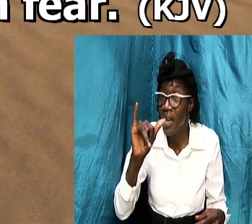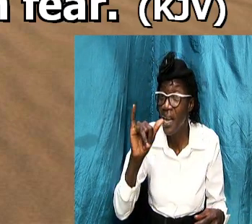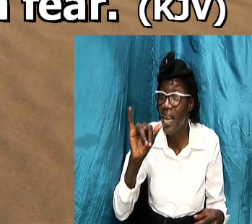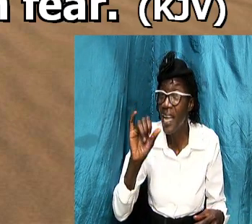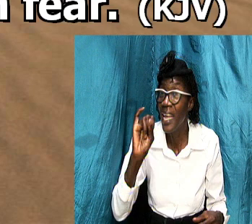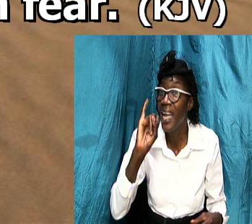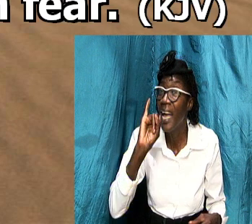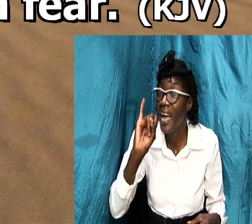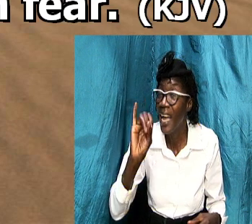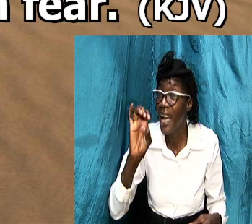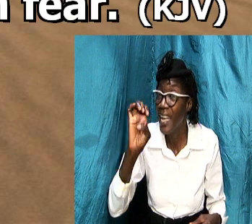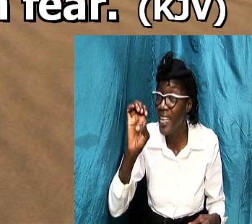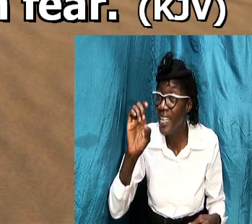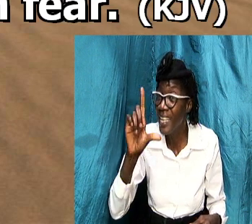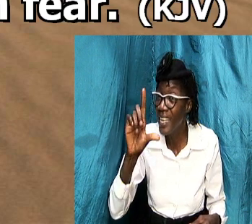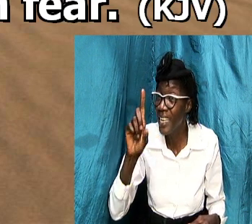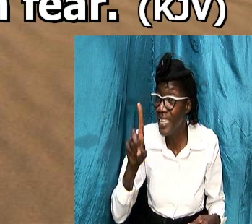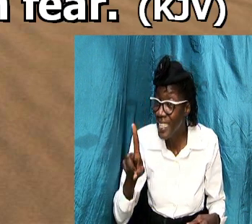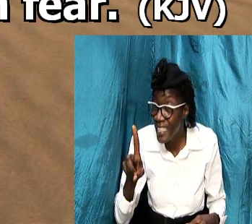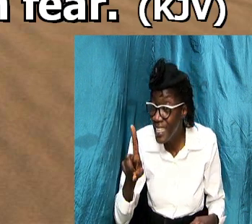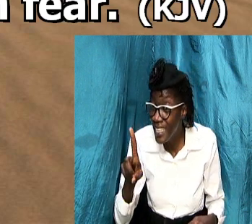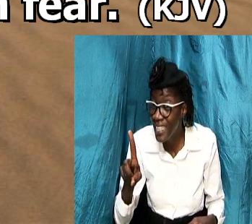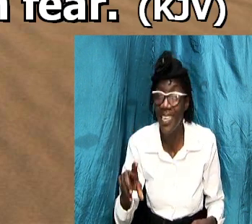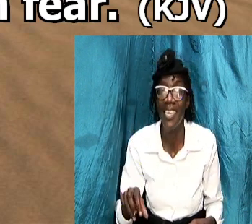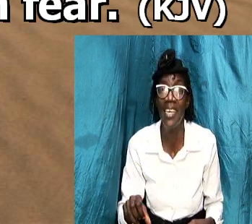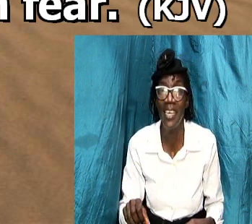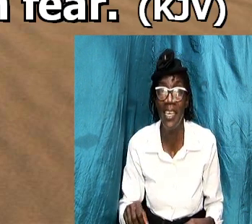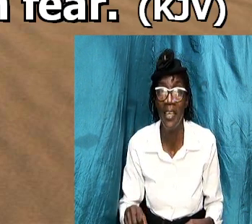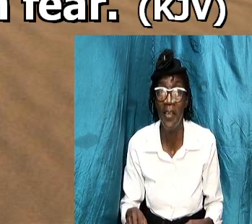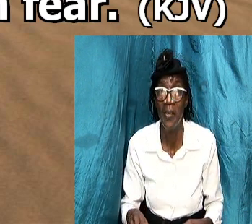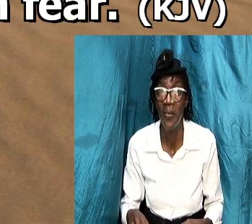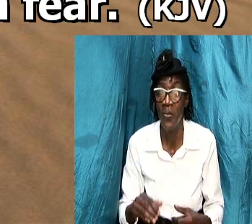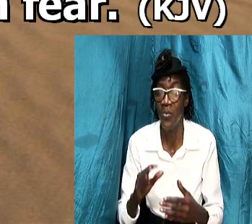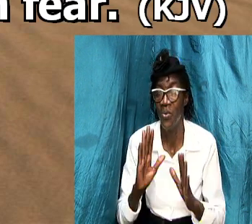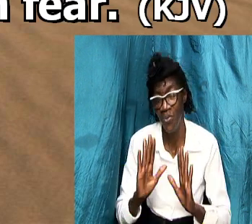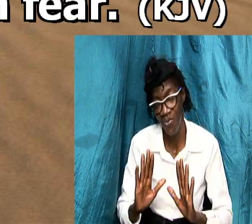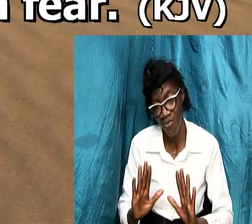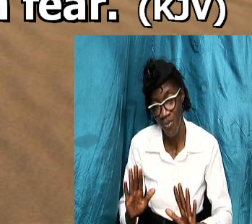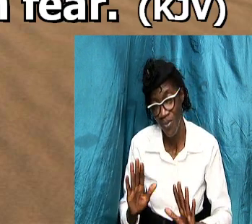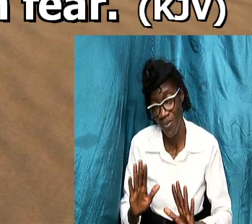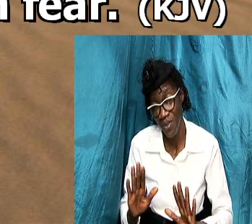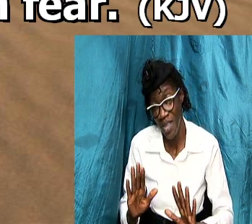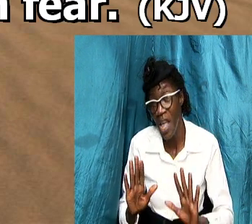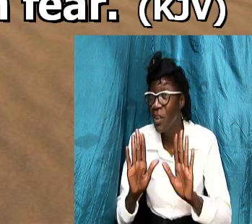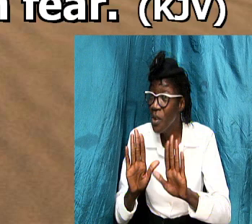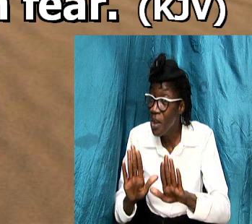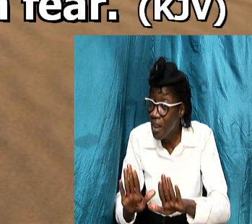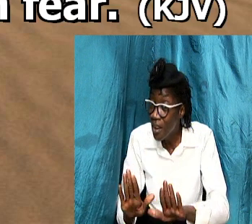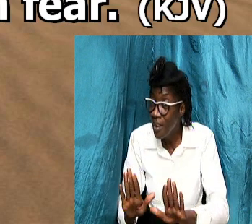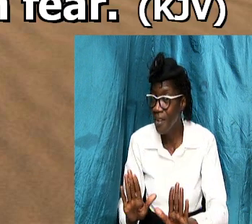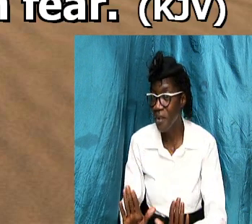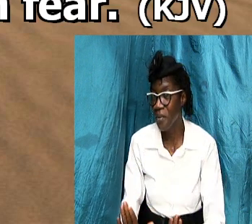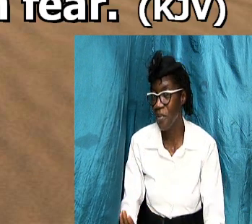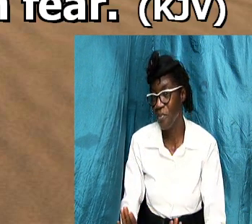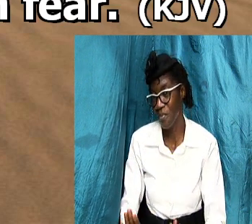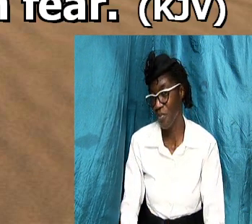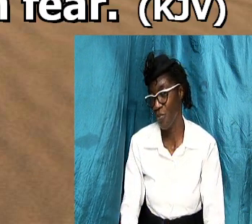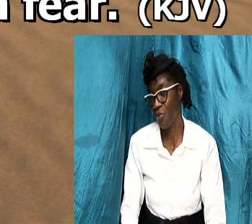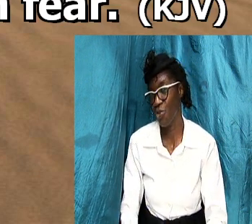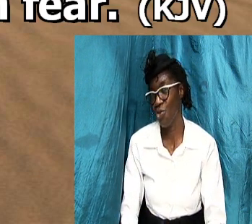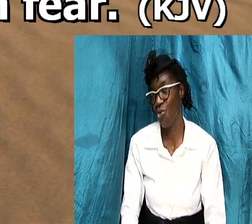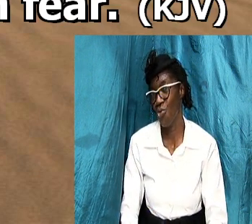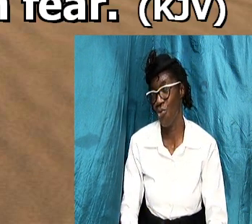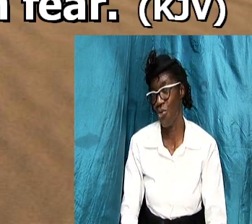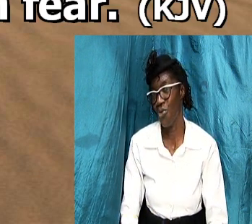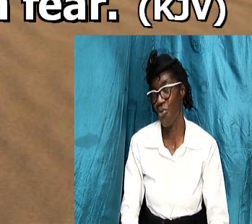so although god puts it here and expects us to follow his word and you don't have to do it but to